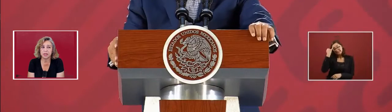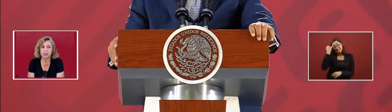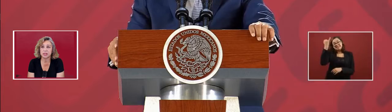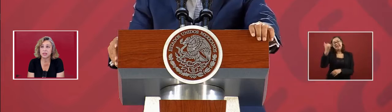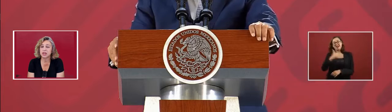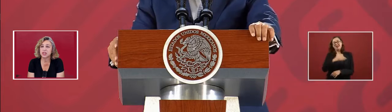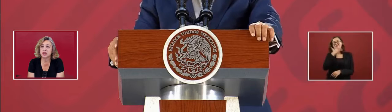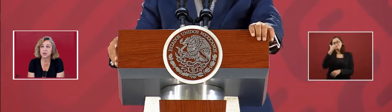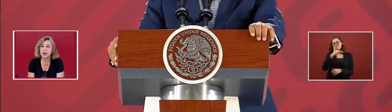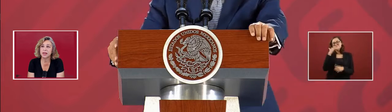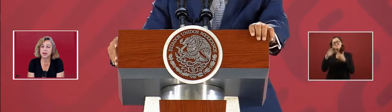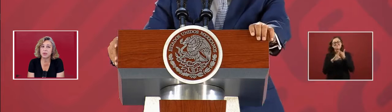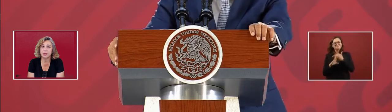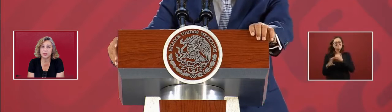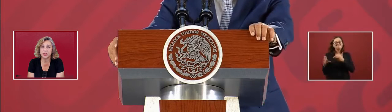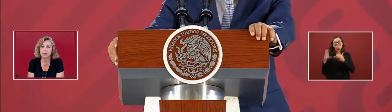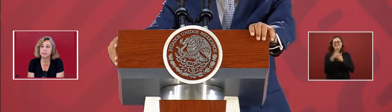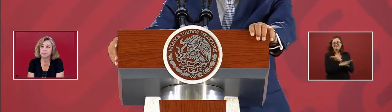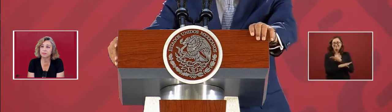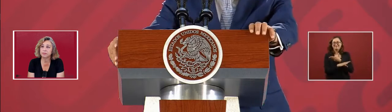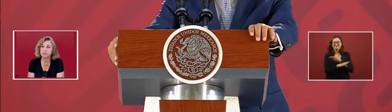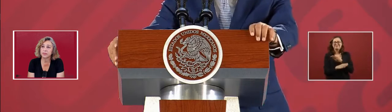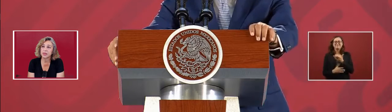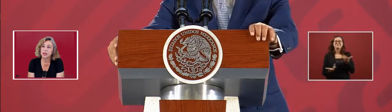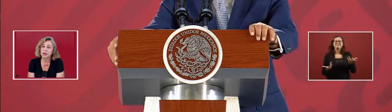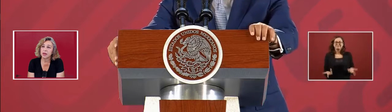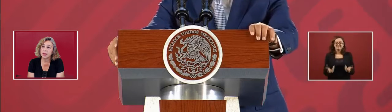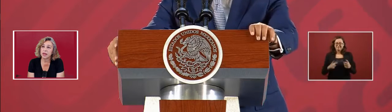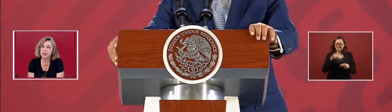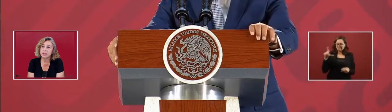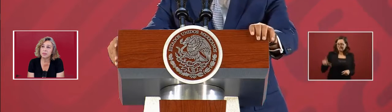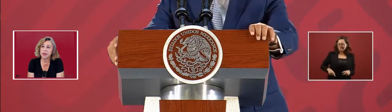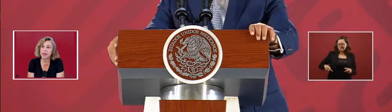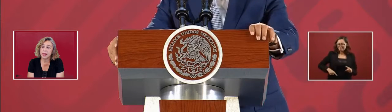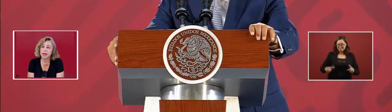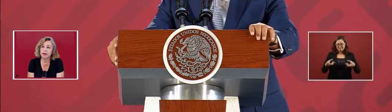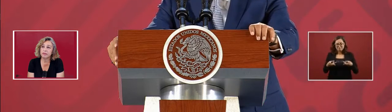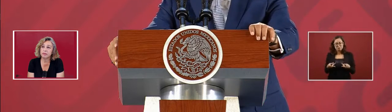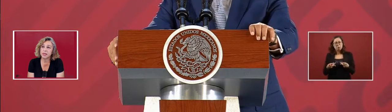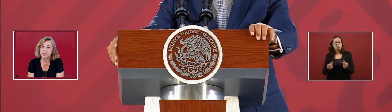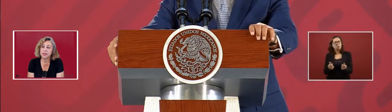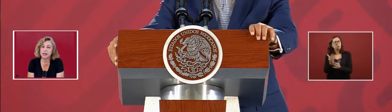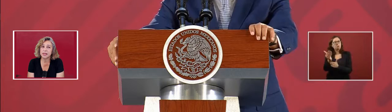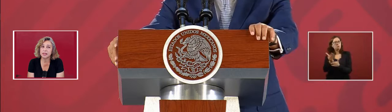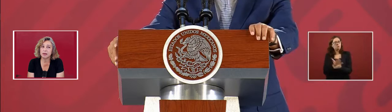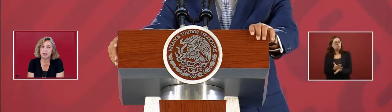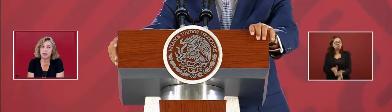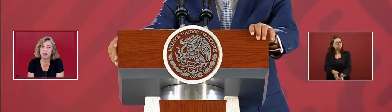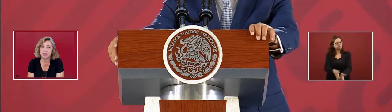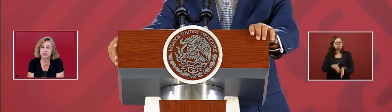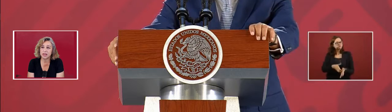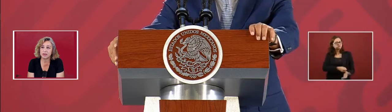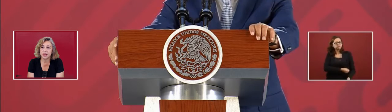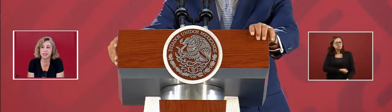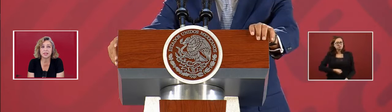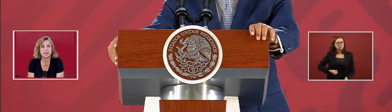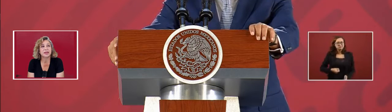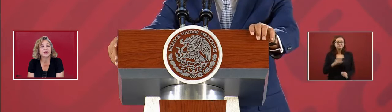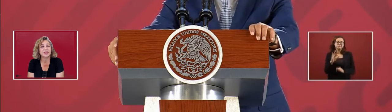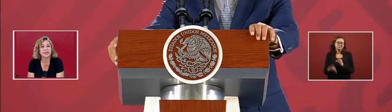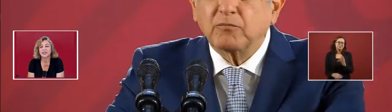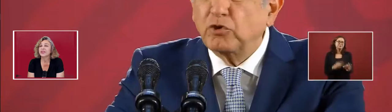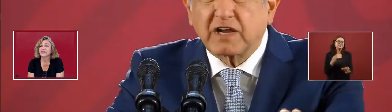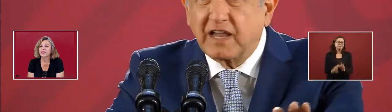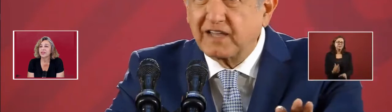us results to end corruption and to make a government that is austerious